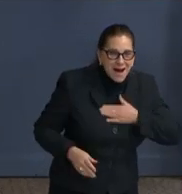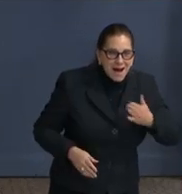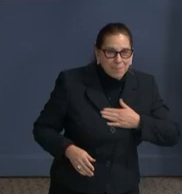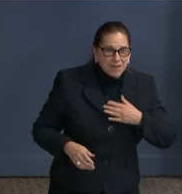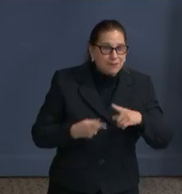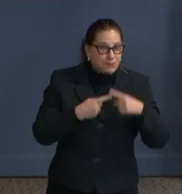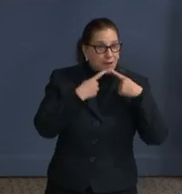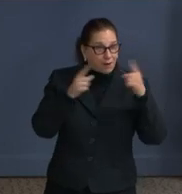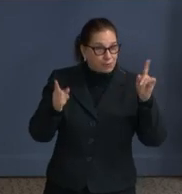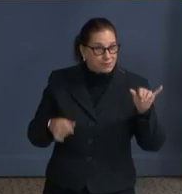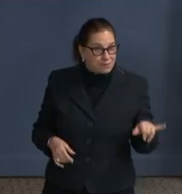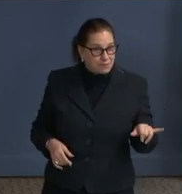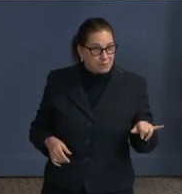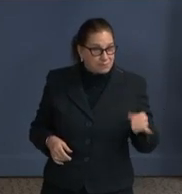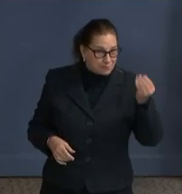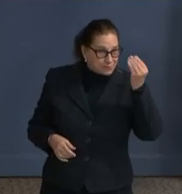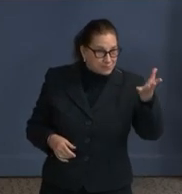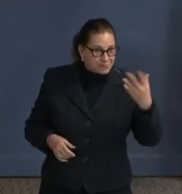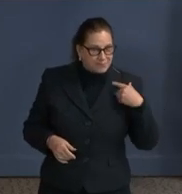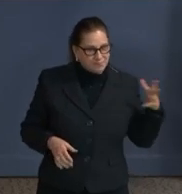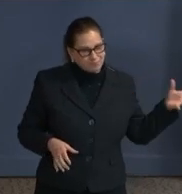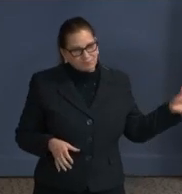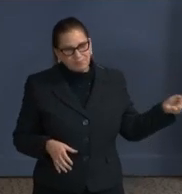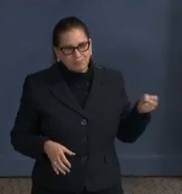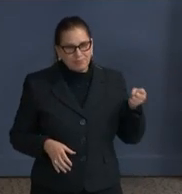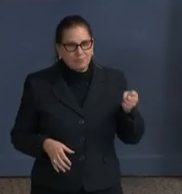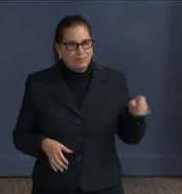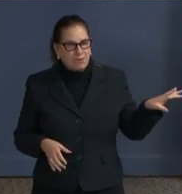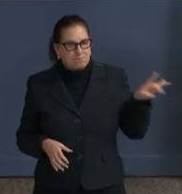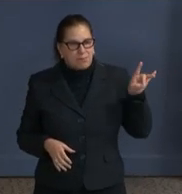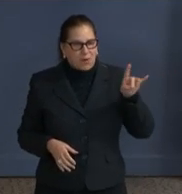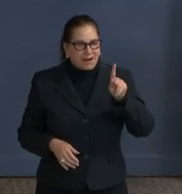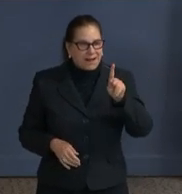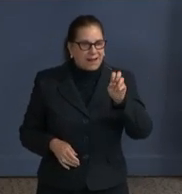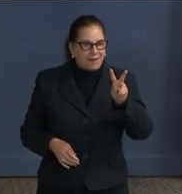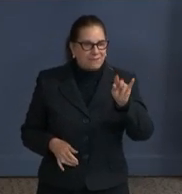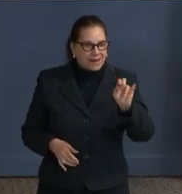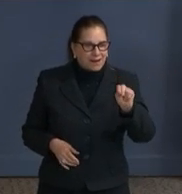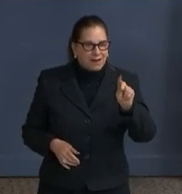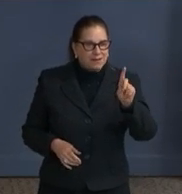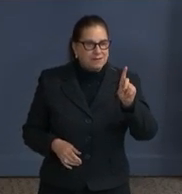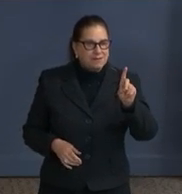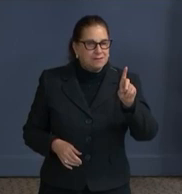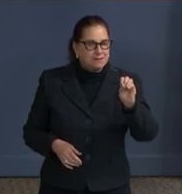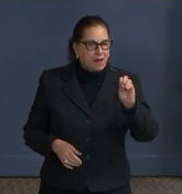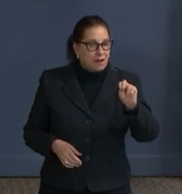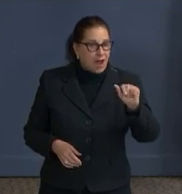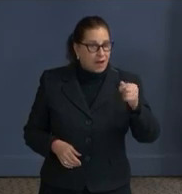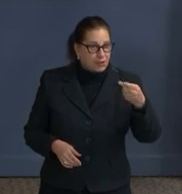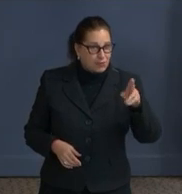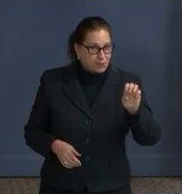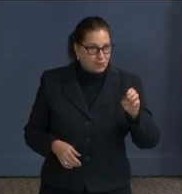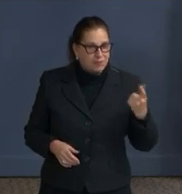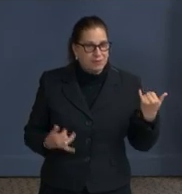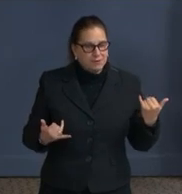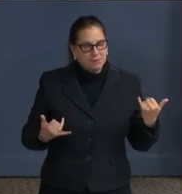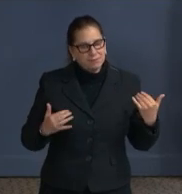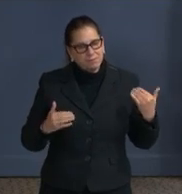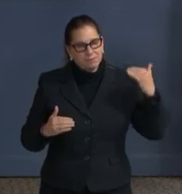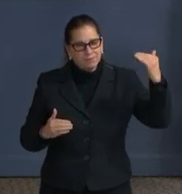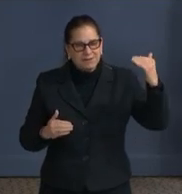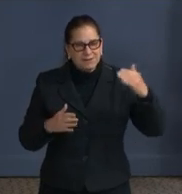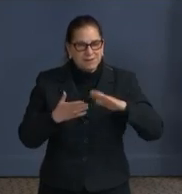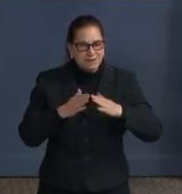I have appointed Kevin Donahue to serve as the next city administrator for the District of